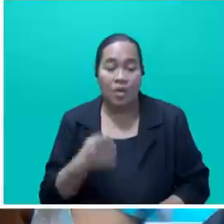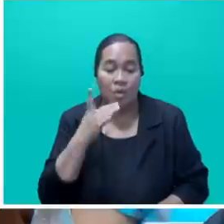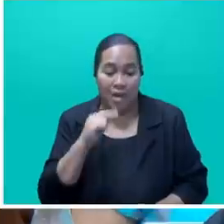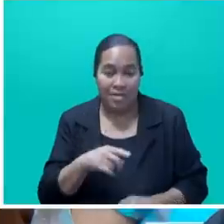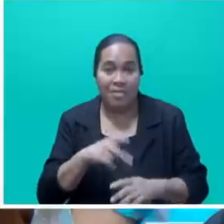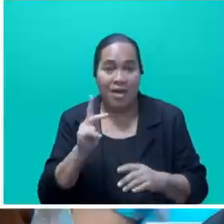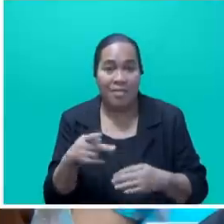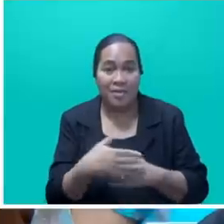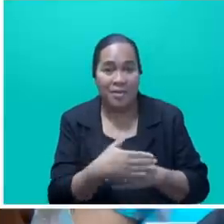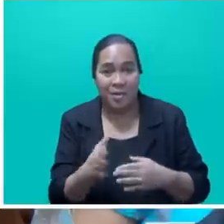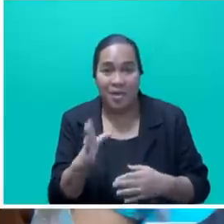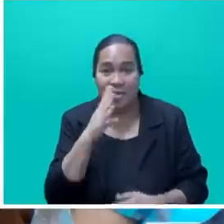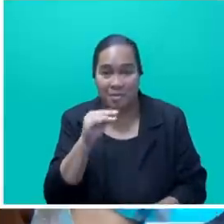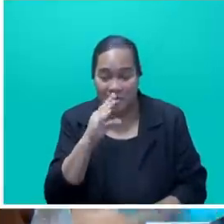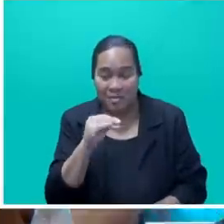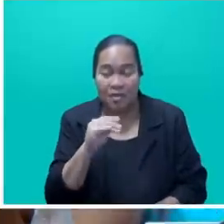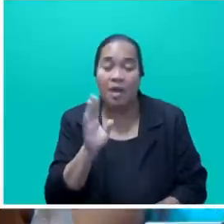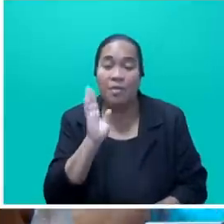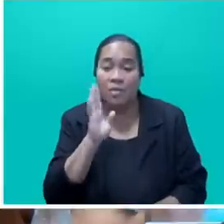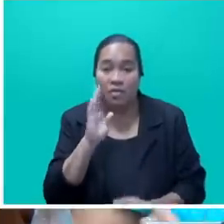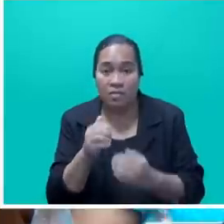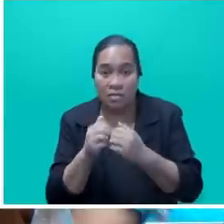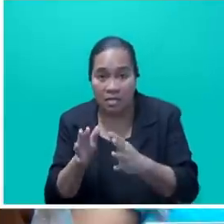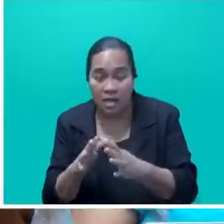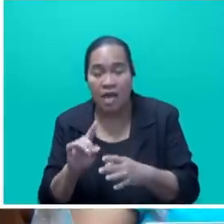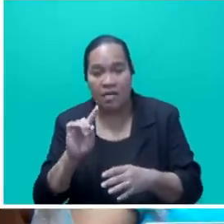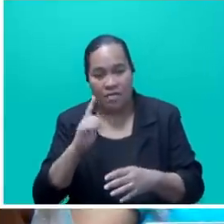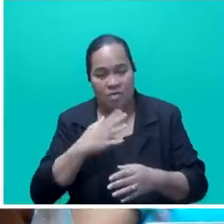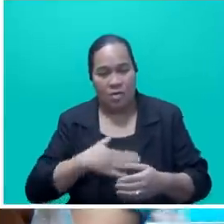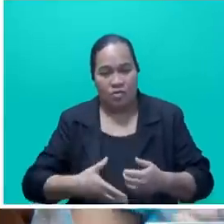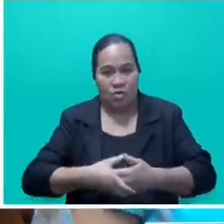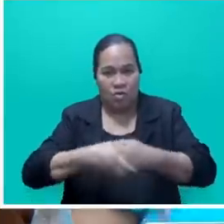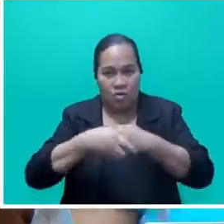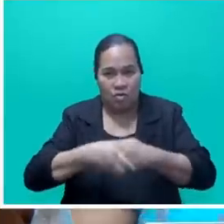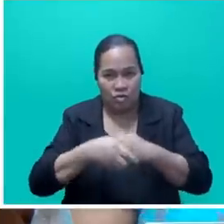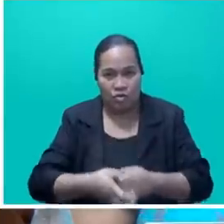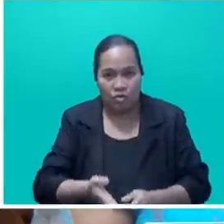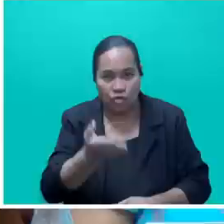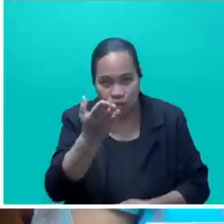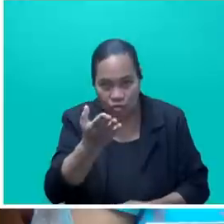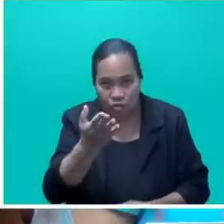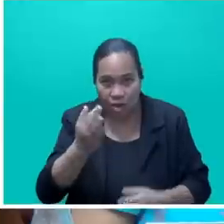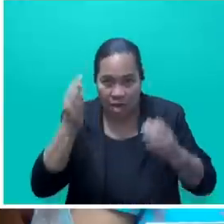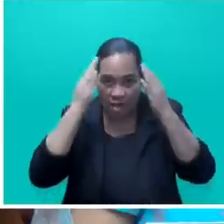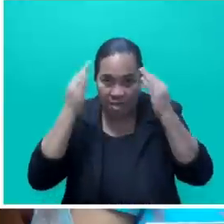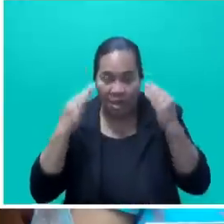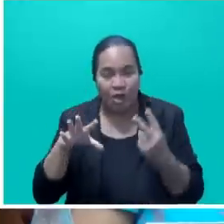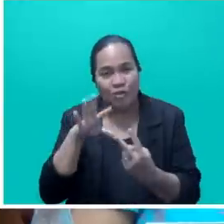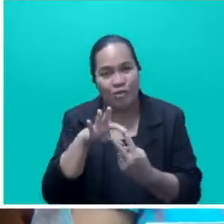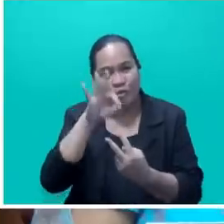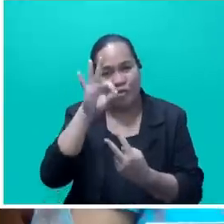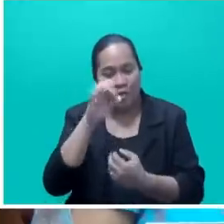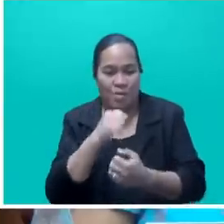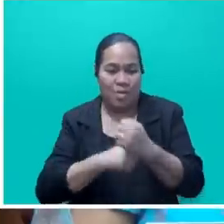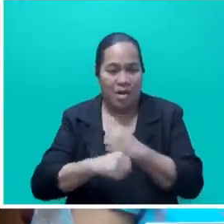Before I begin, Honourable Speaker, I would like to congratulate you, sir, on your appointment as Speaker of this